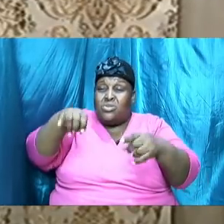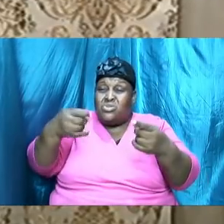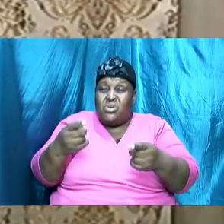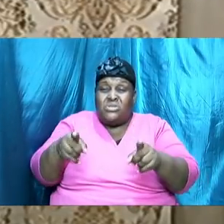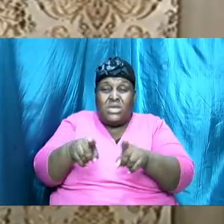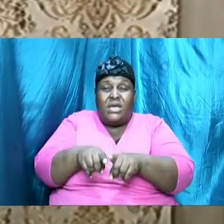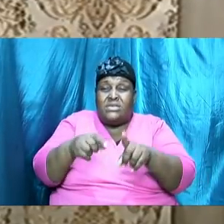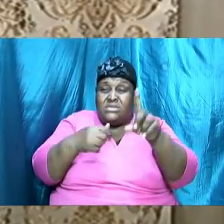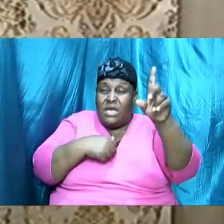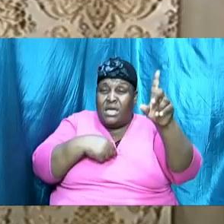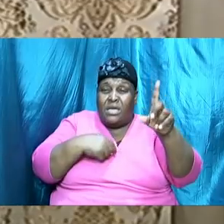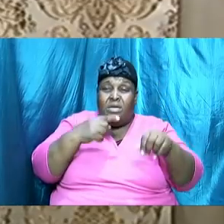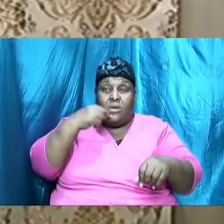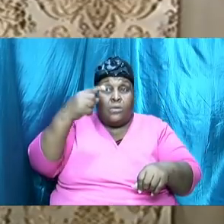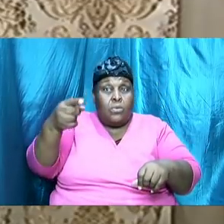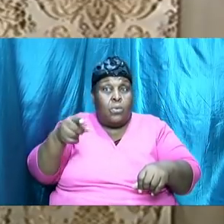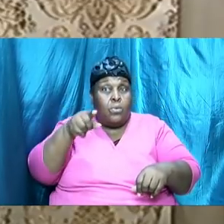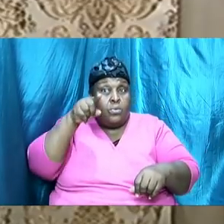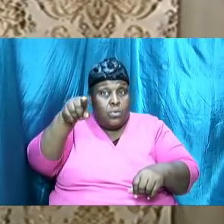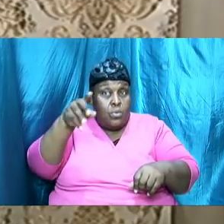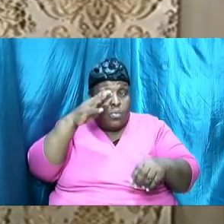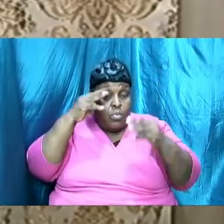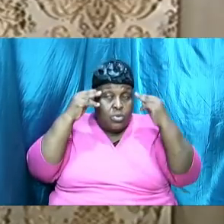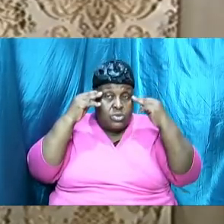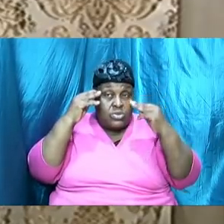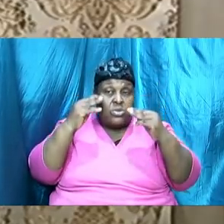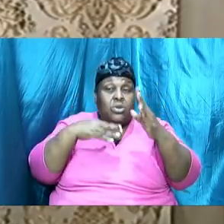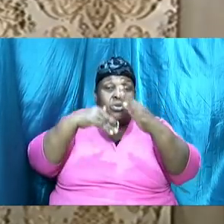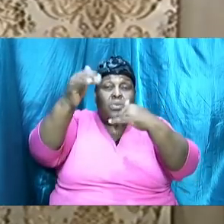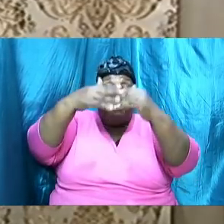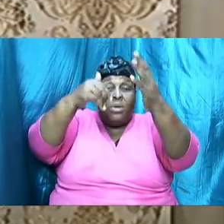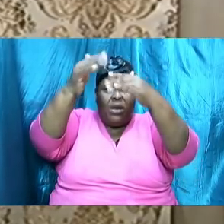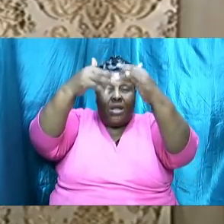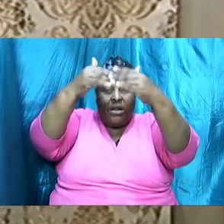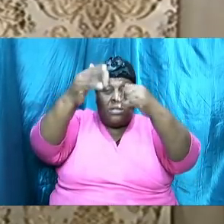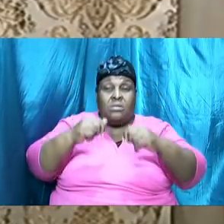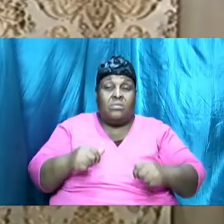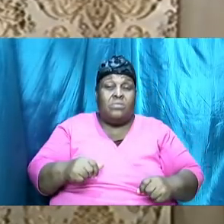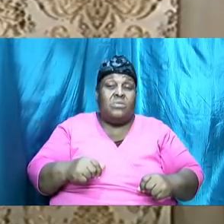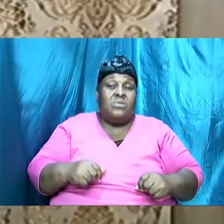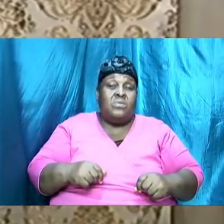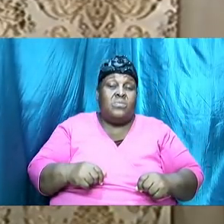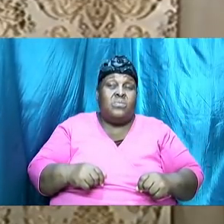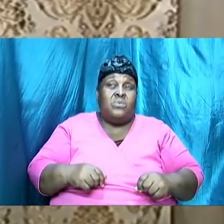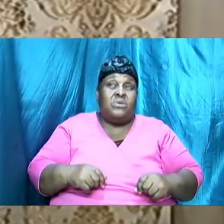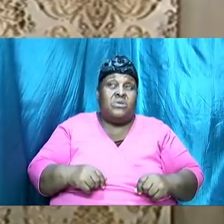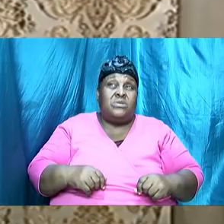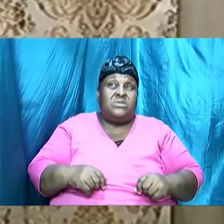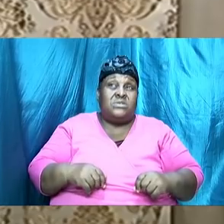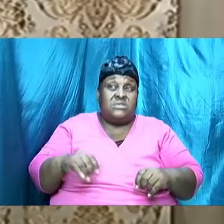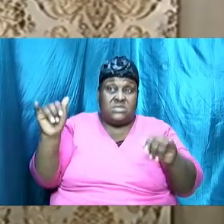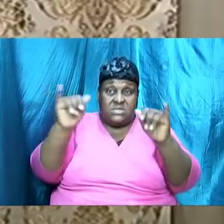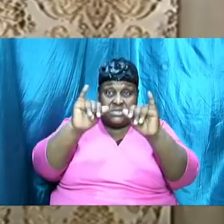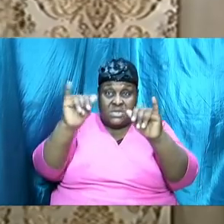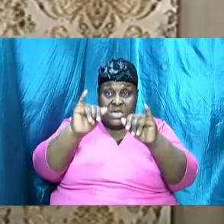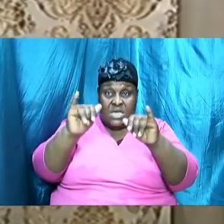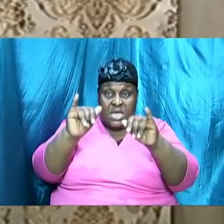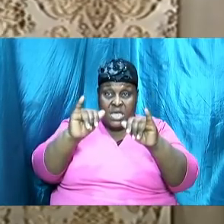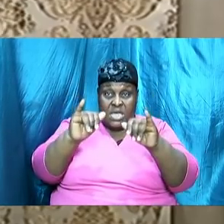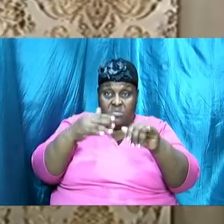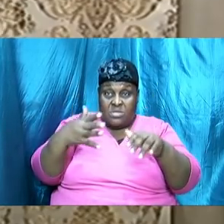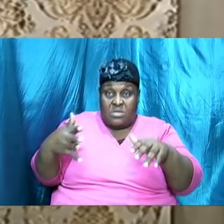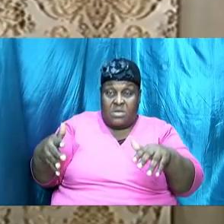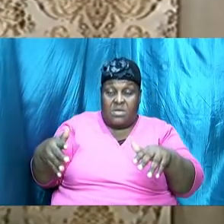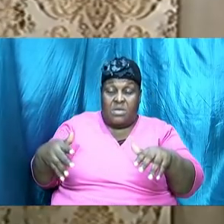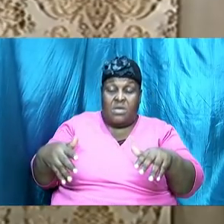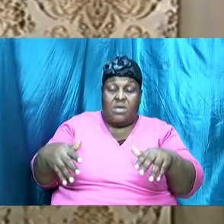we saw we see where it was a reflection of things in heaven the mercy seat